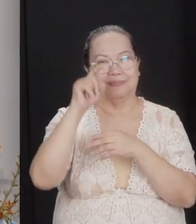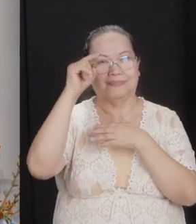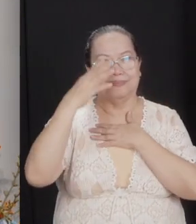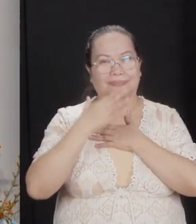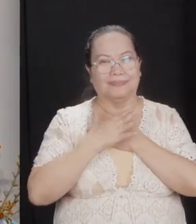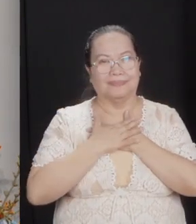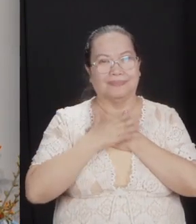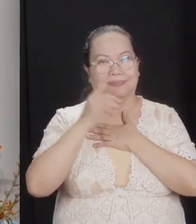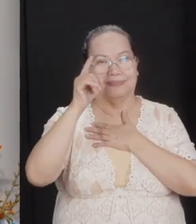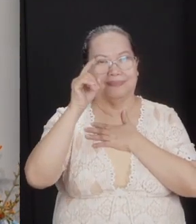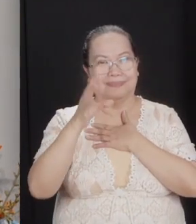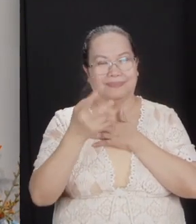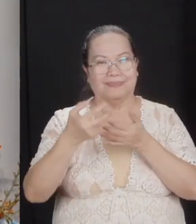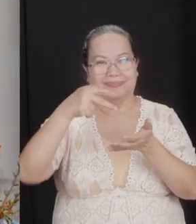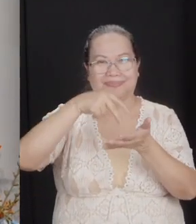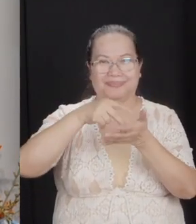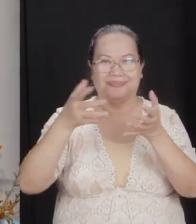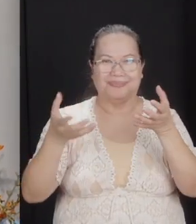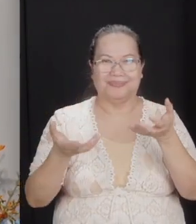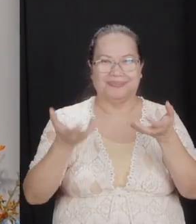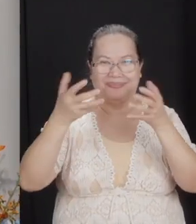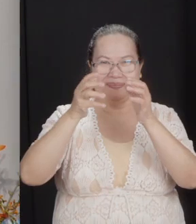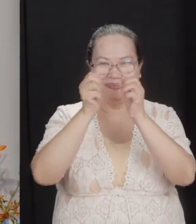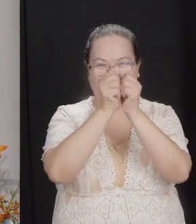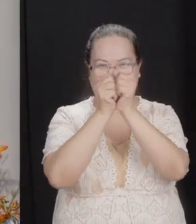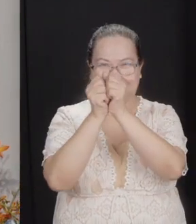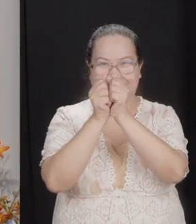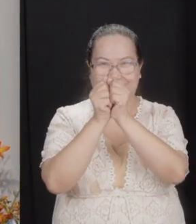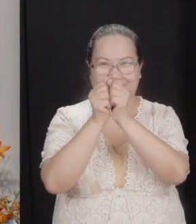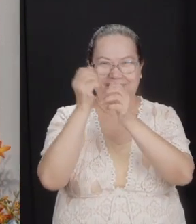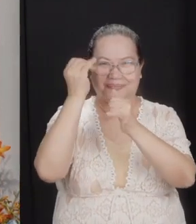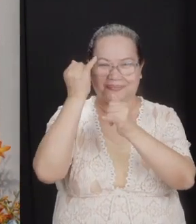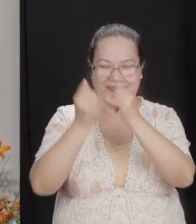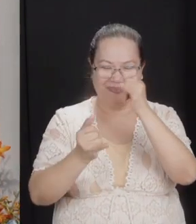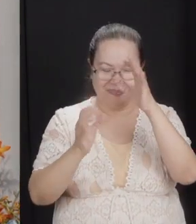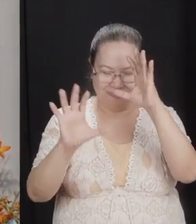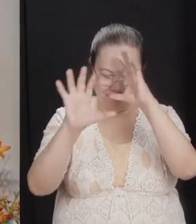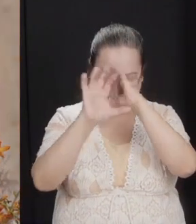of God. Let's stand together for a final prayer.